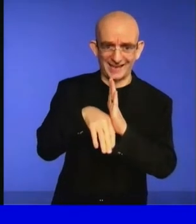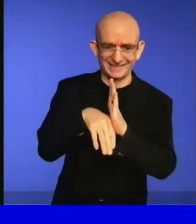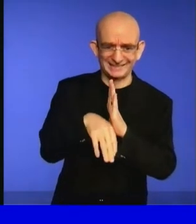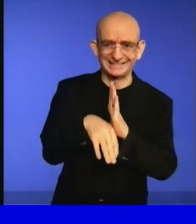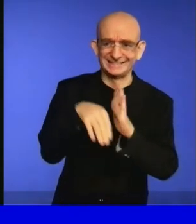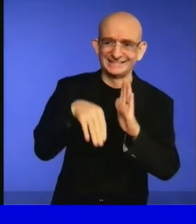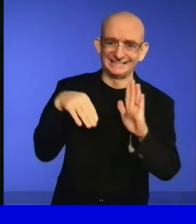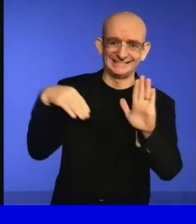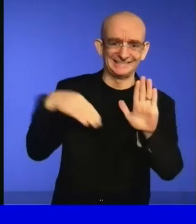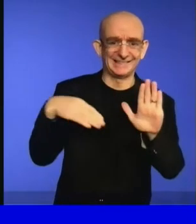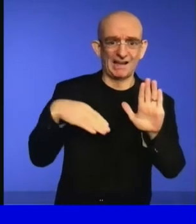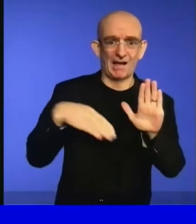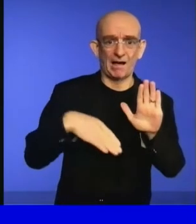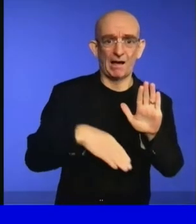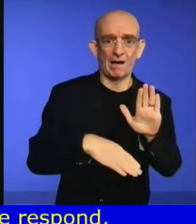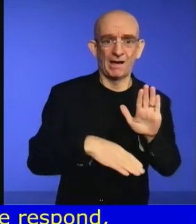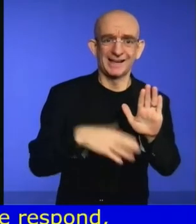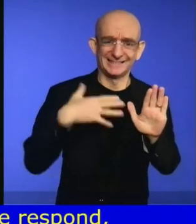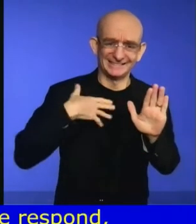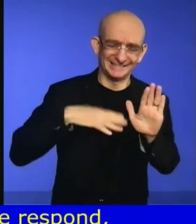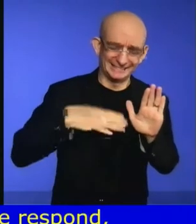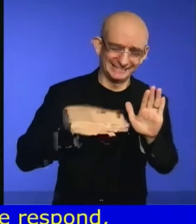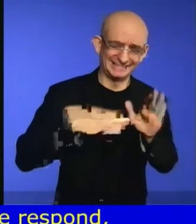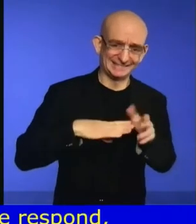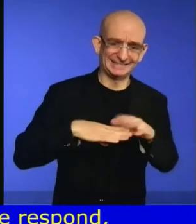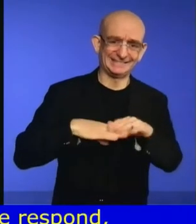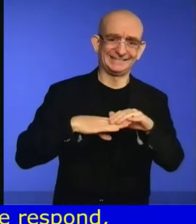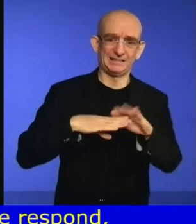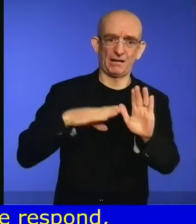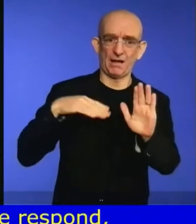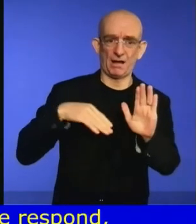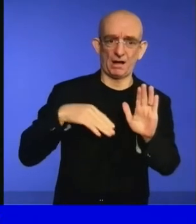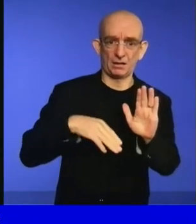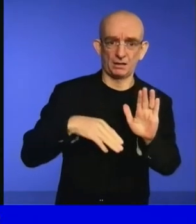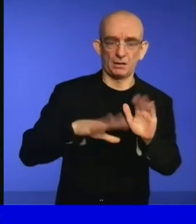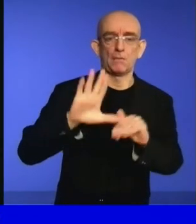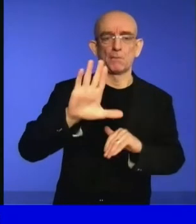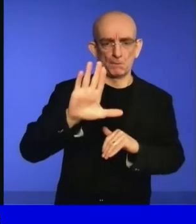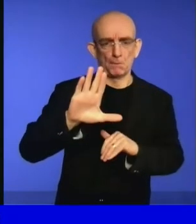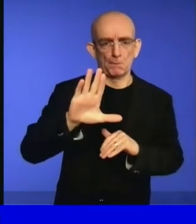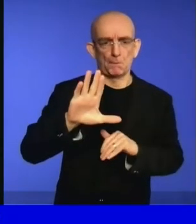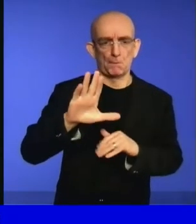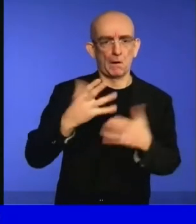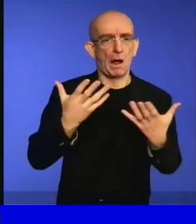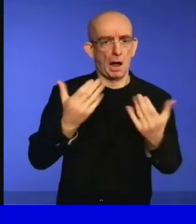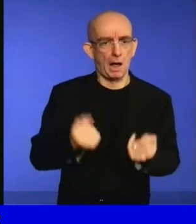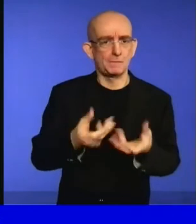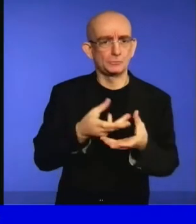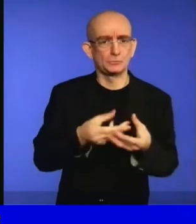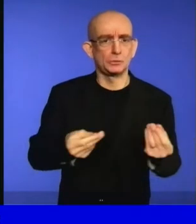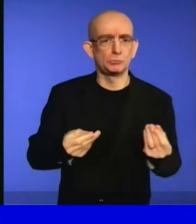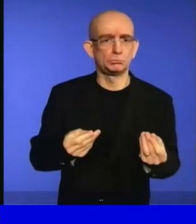isn't always easy, person with disability must participate in all levels of decision-making